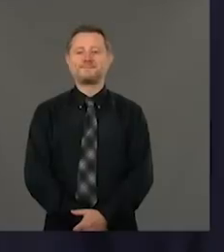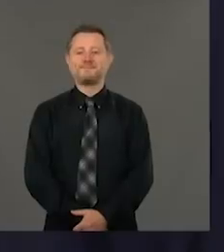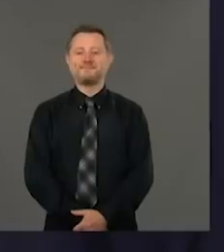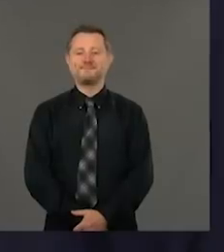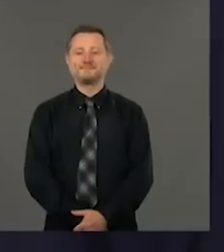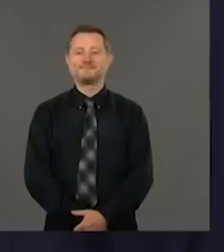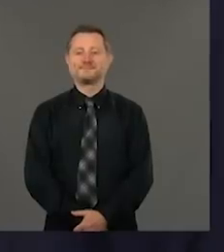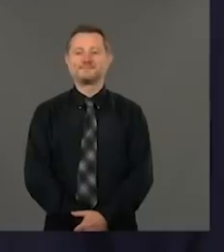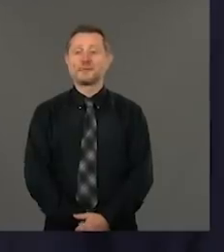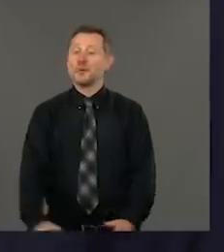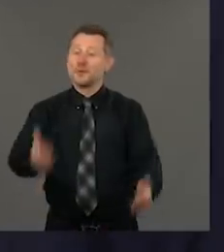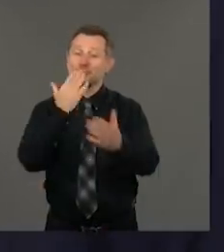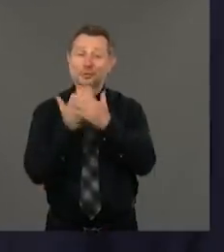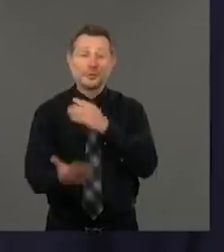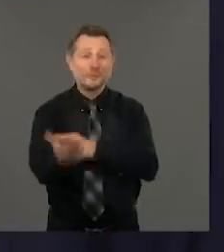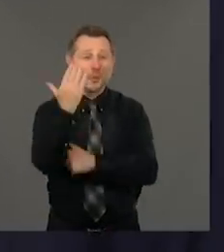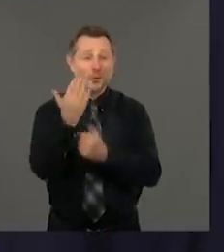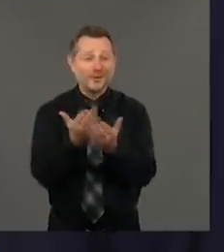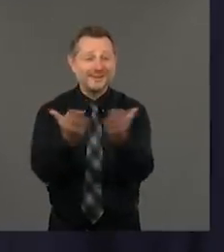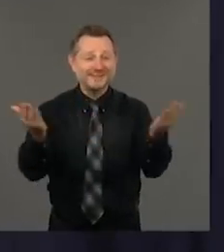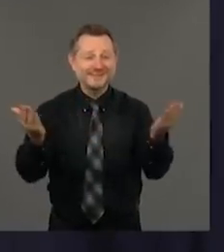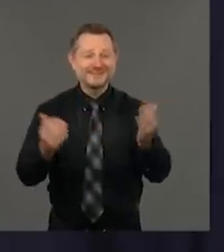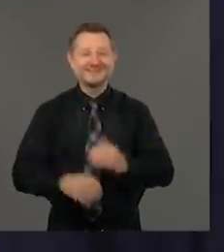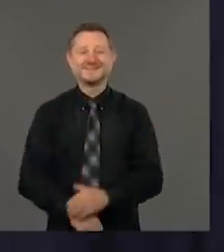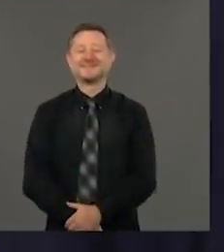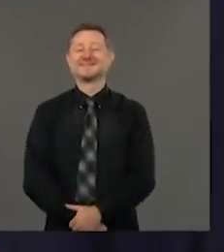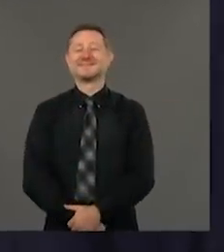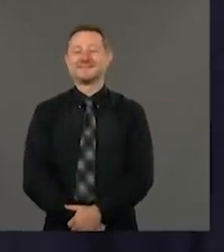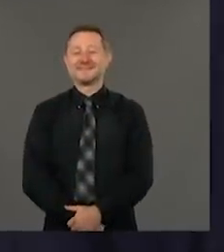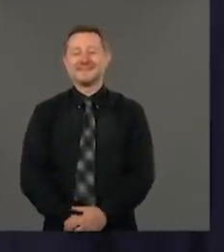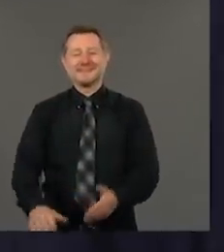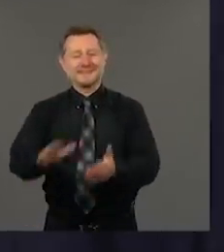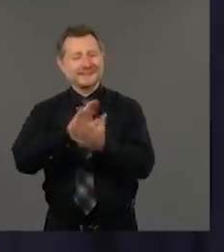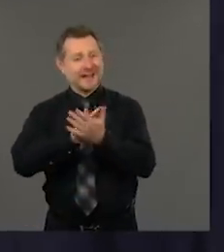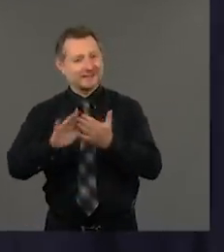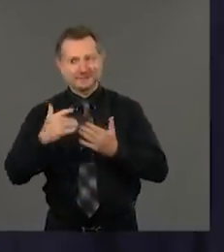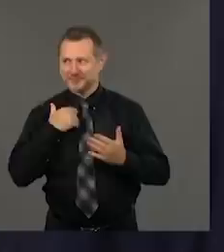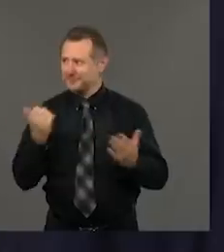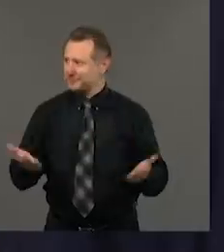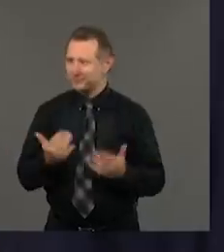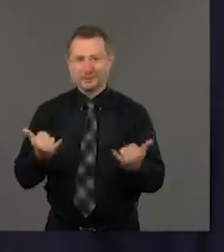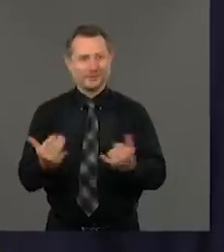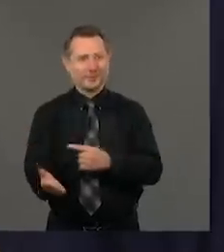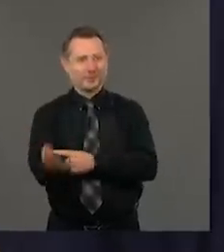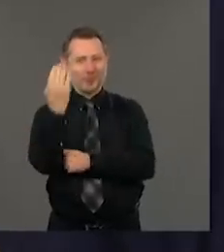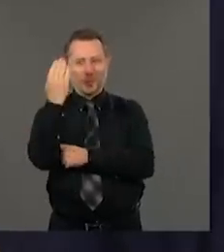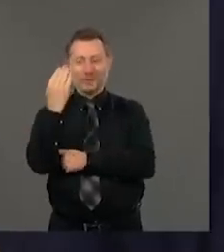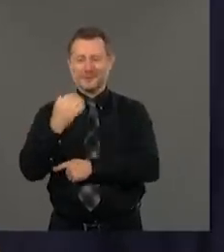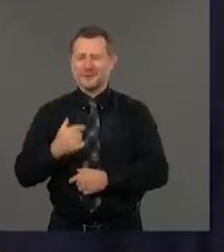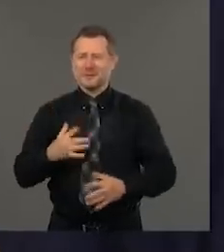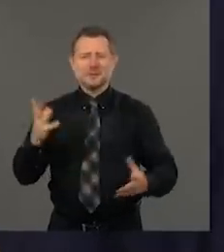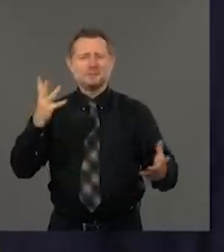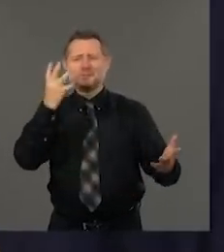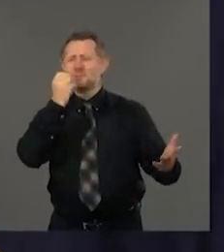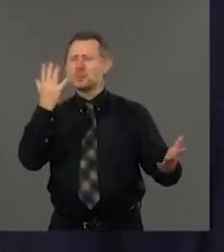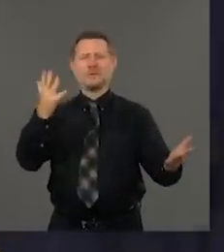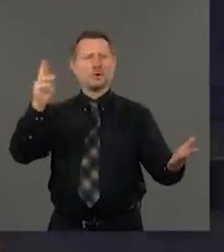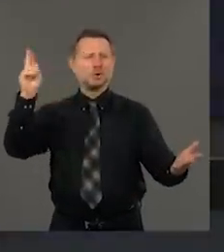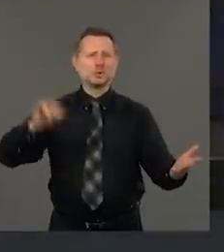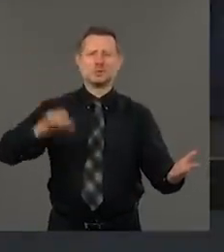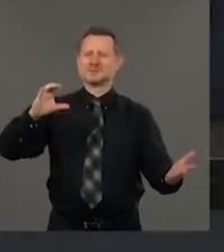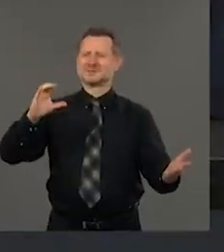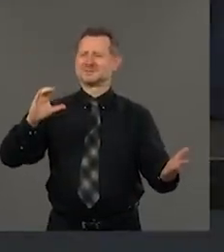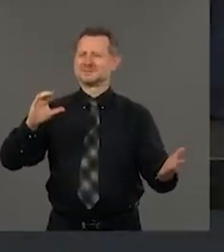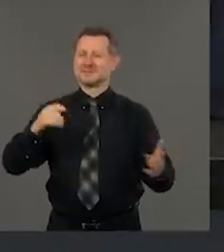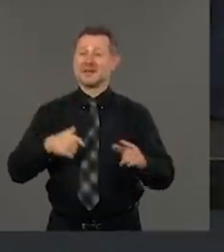Good morning, everyone. It's our pleasure to be here this morning. Beautiful New York City. To my left, we